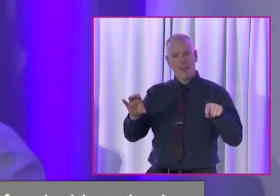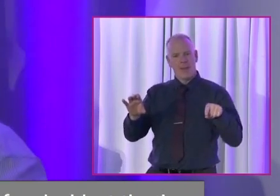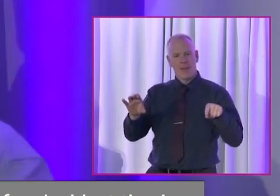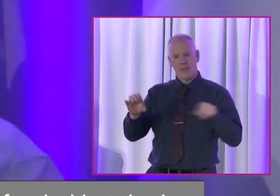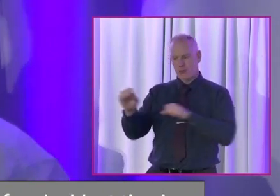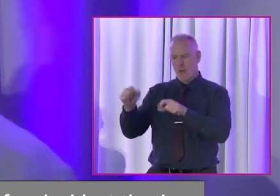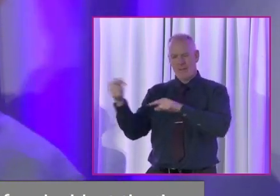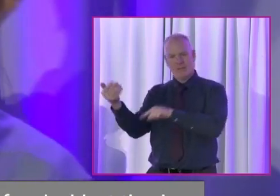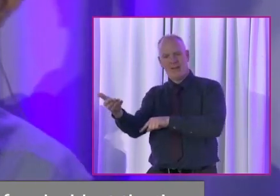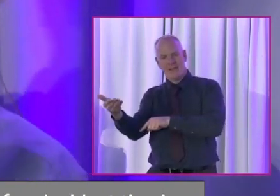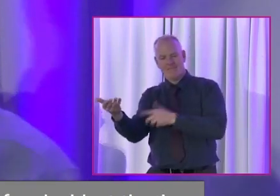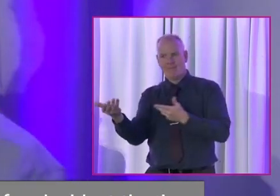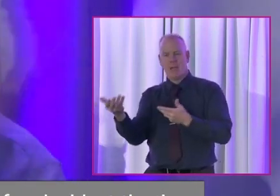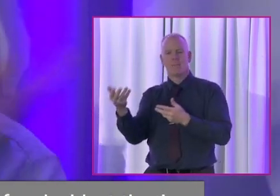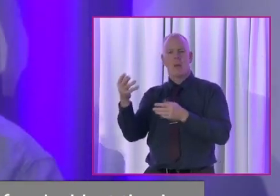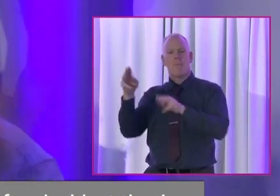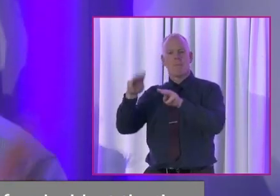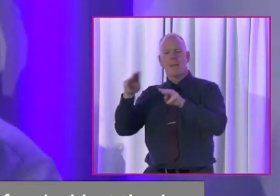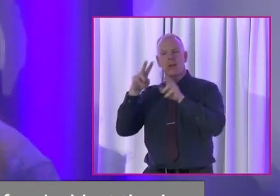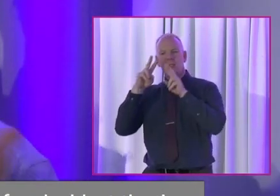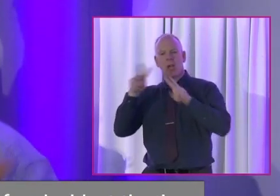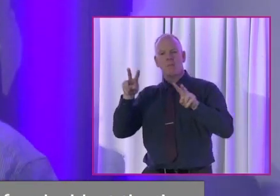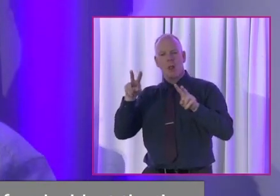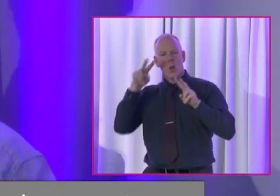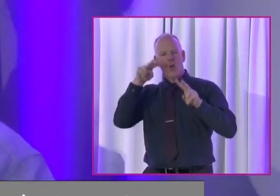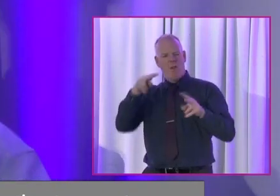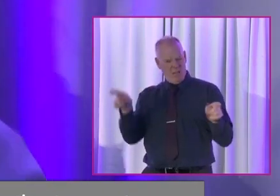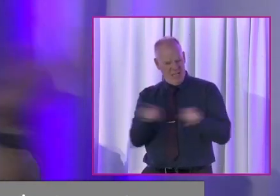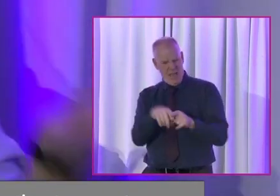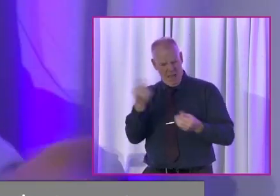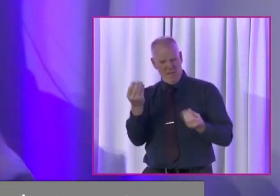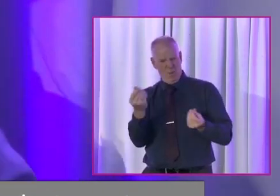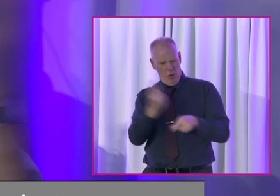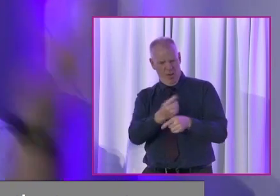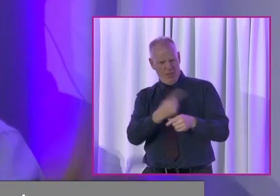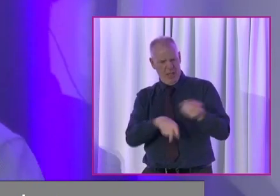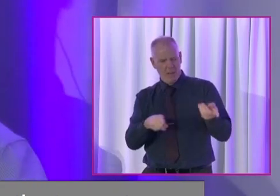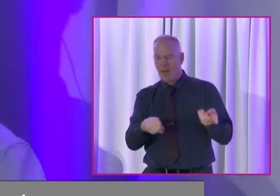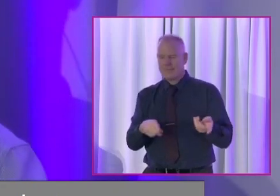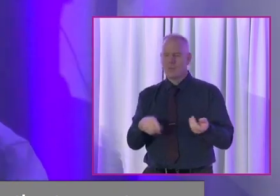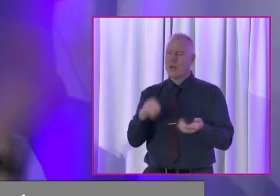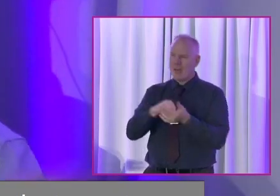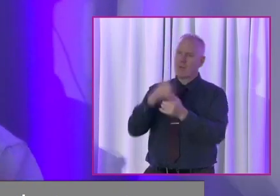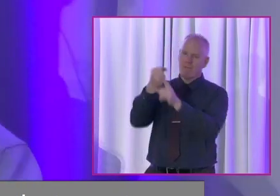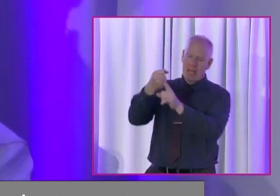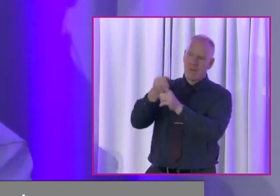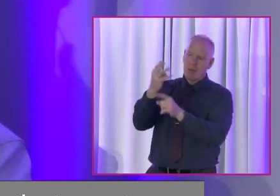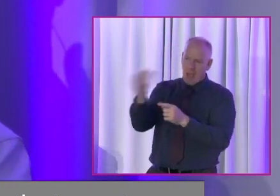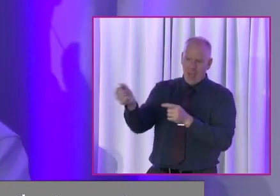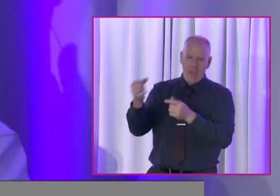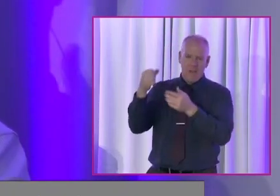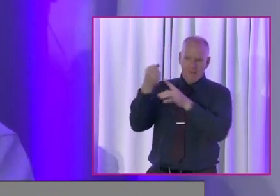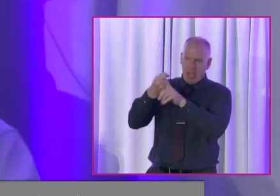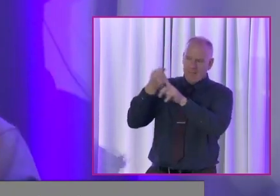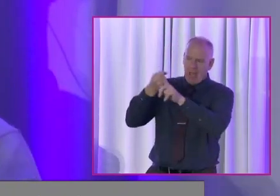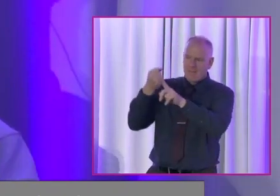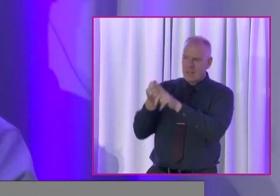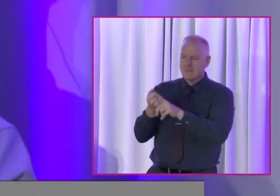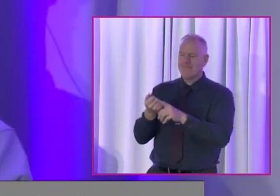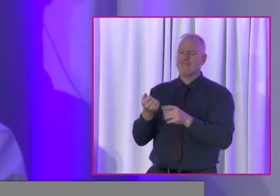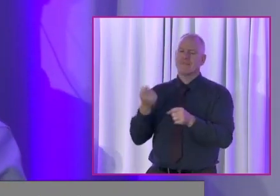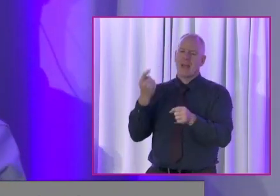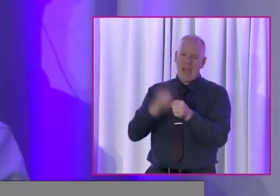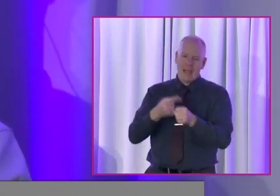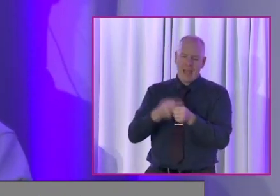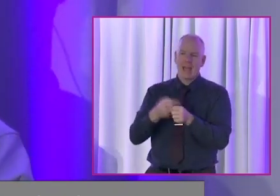together in the public eye. And that's not a conversation we're having in many spaces. like Mick was saying, you have to fight for a PA, you to fight for these things. Because again,